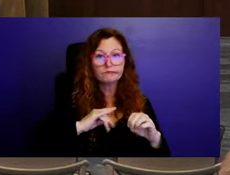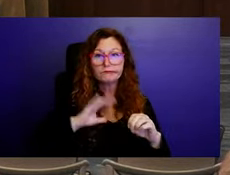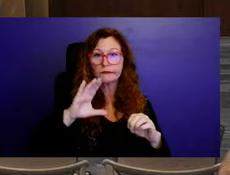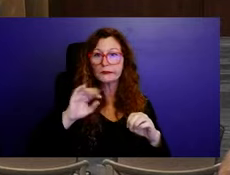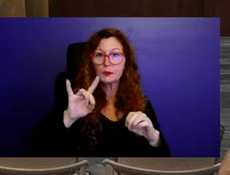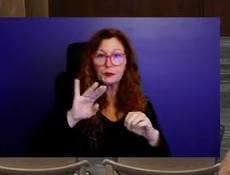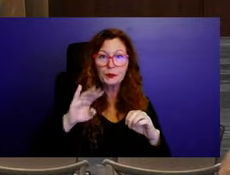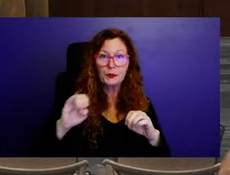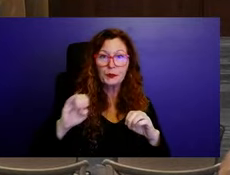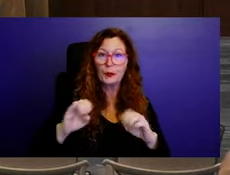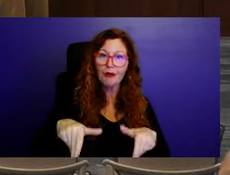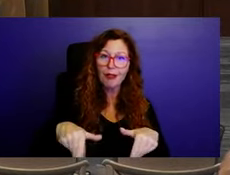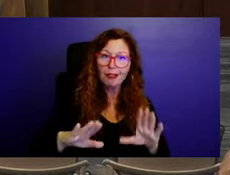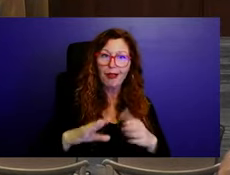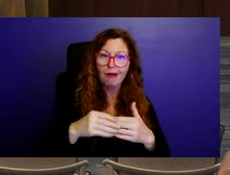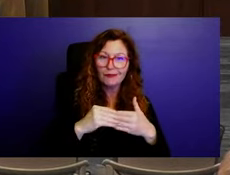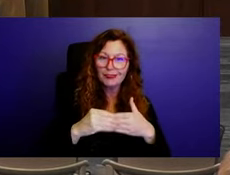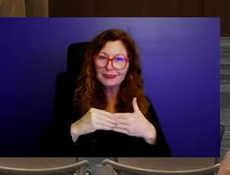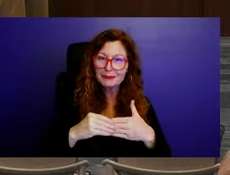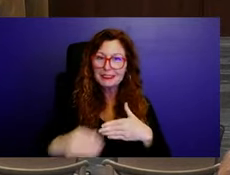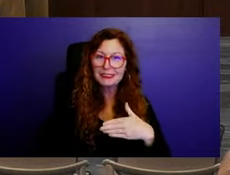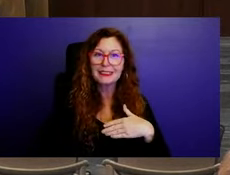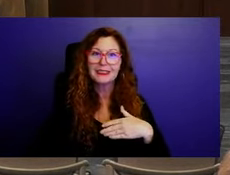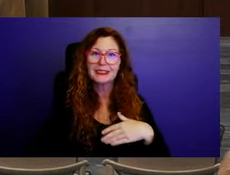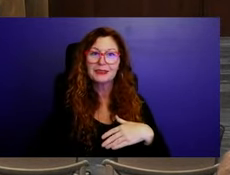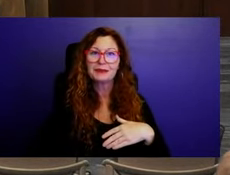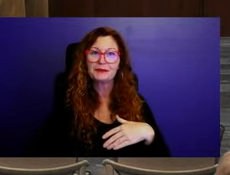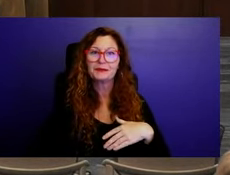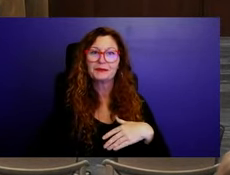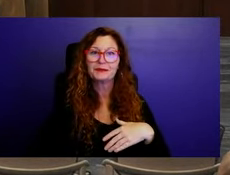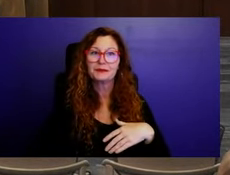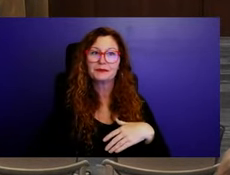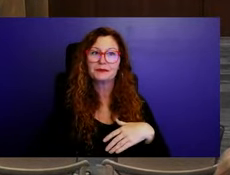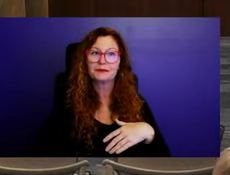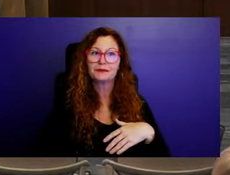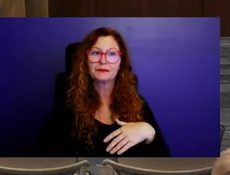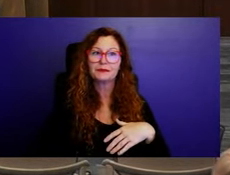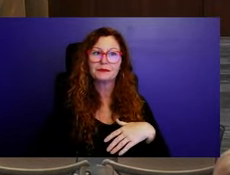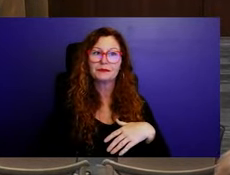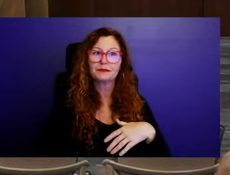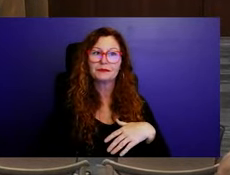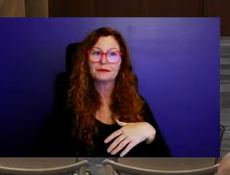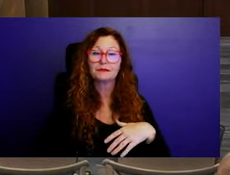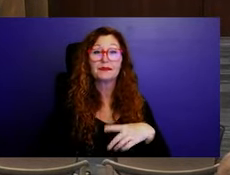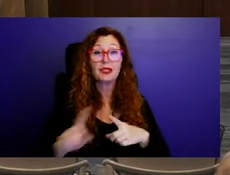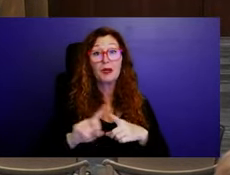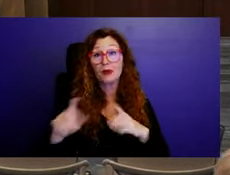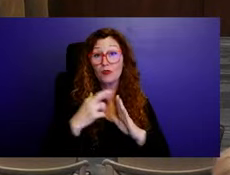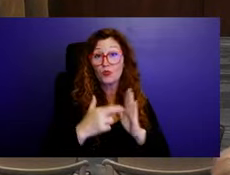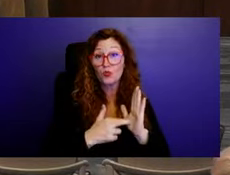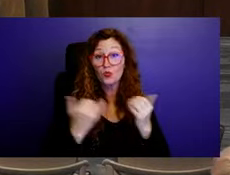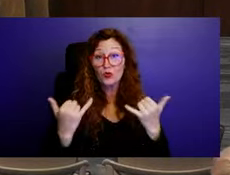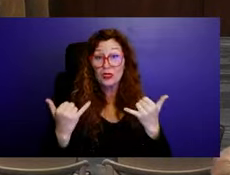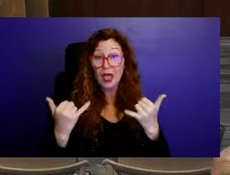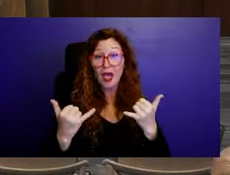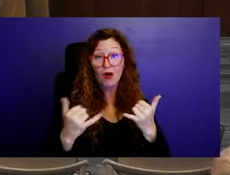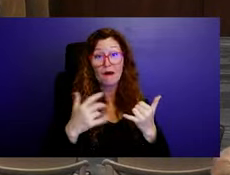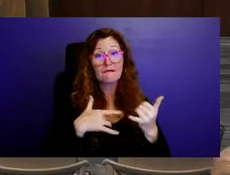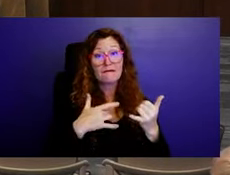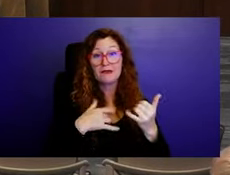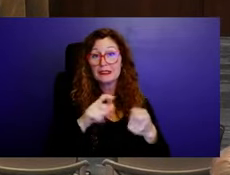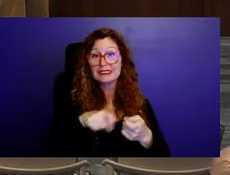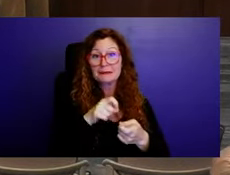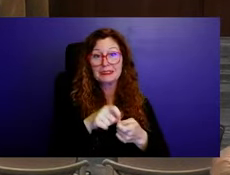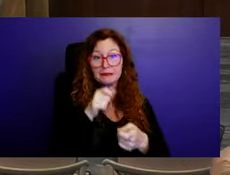options, it seems to be pretty broad. And I think that's something that we, as a commission need to embody and kind of find